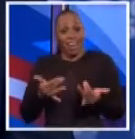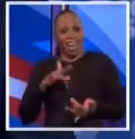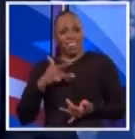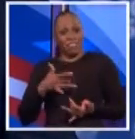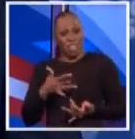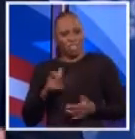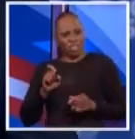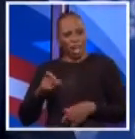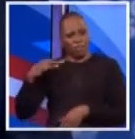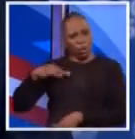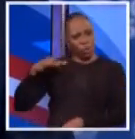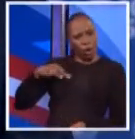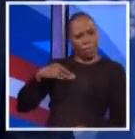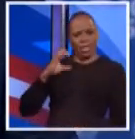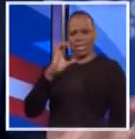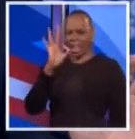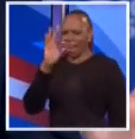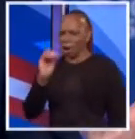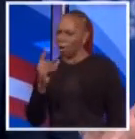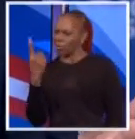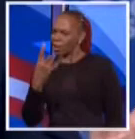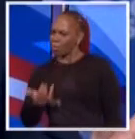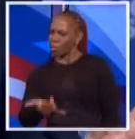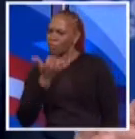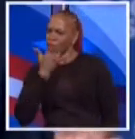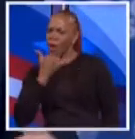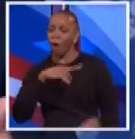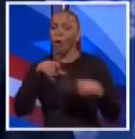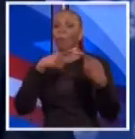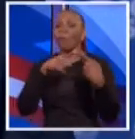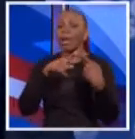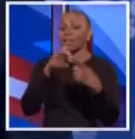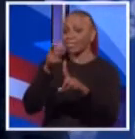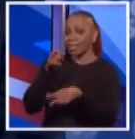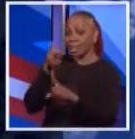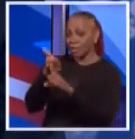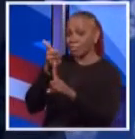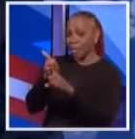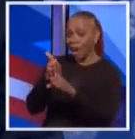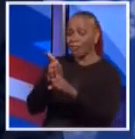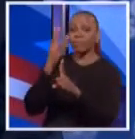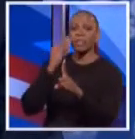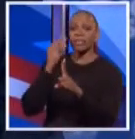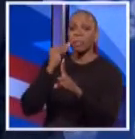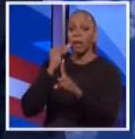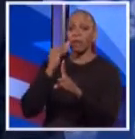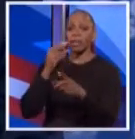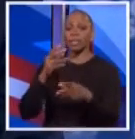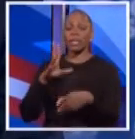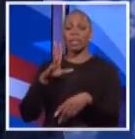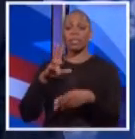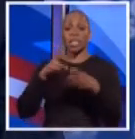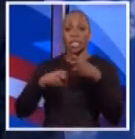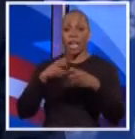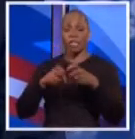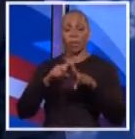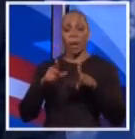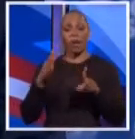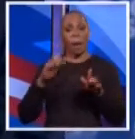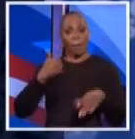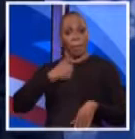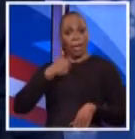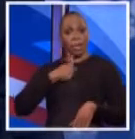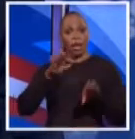banker. There's just something wrong with that. You while he was going through his issues, I was actually opening up bank accounts for people who had